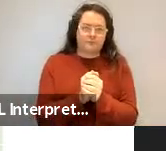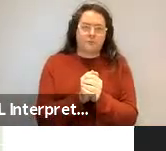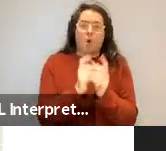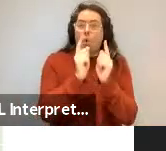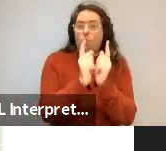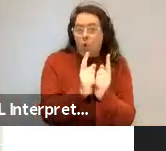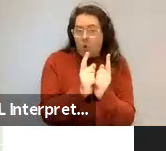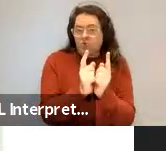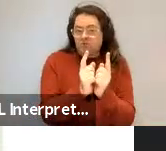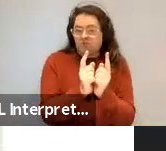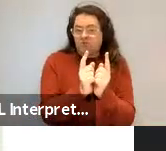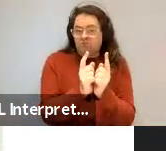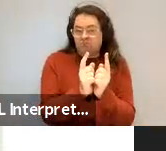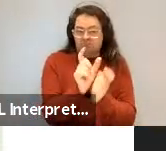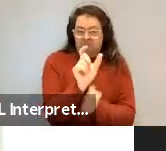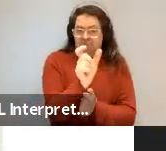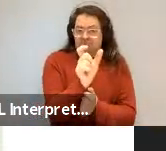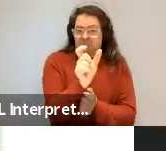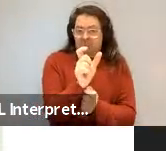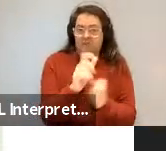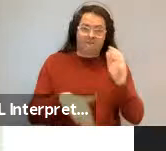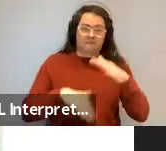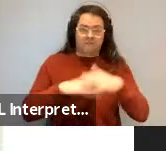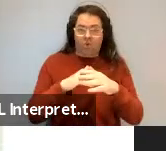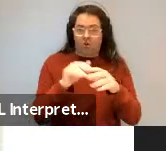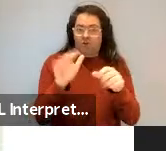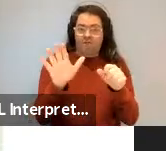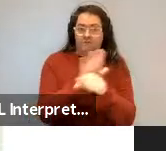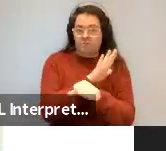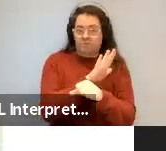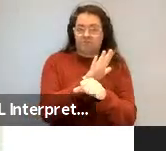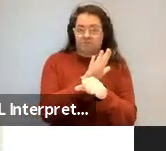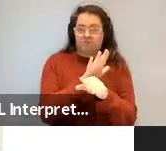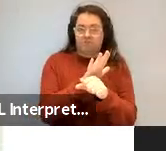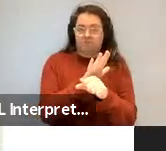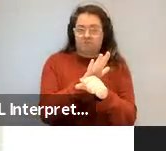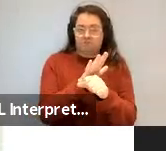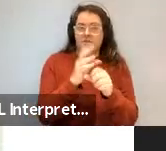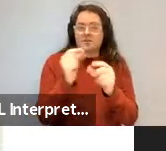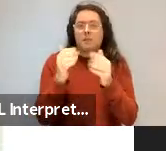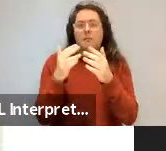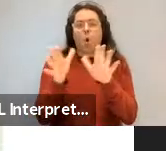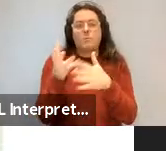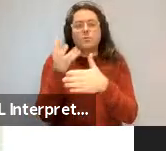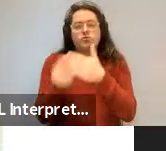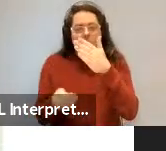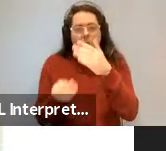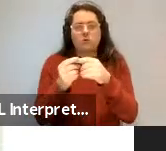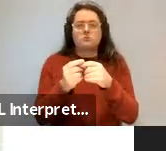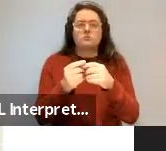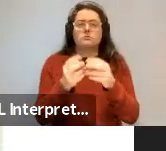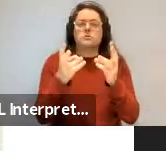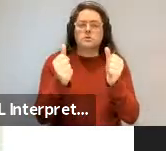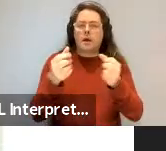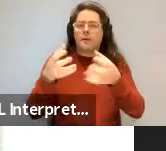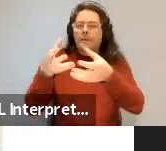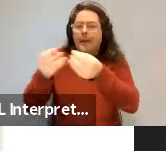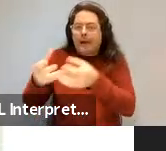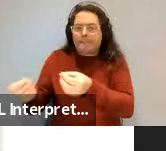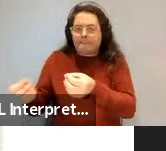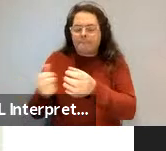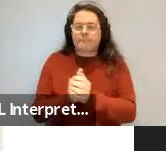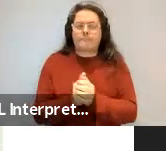with that are fully lexically filled words with open slots and unfilled lexical constructions.